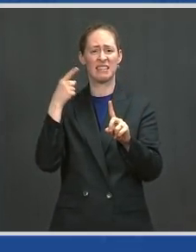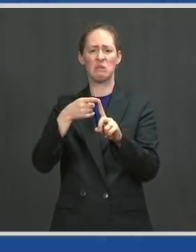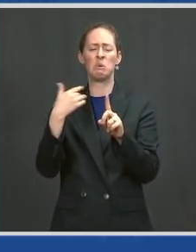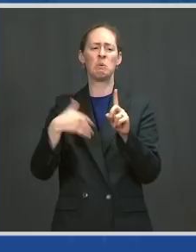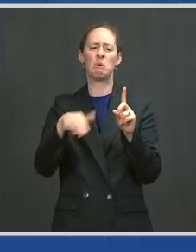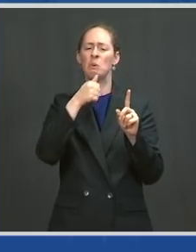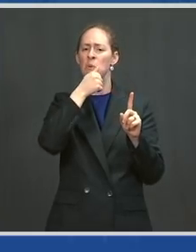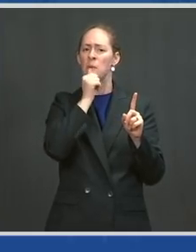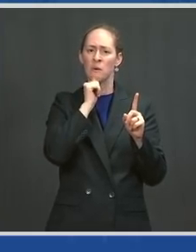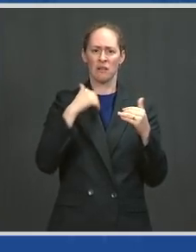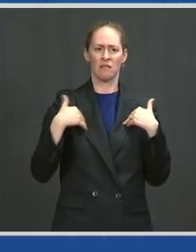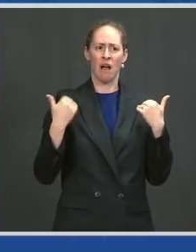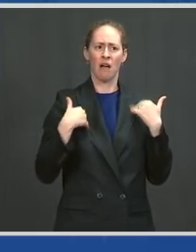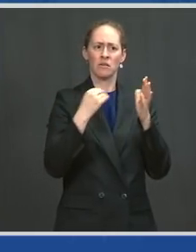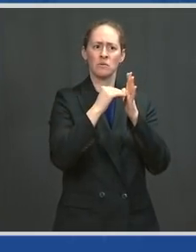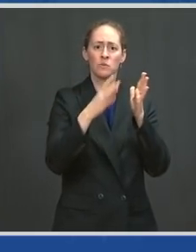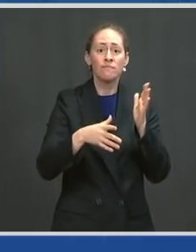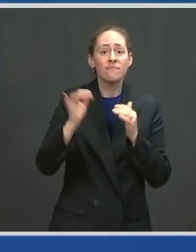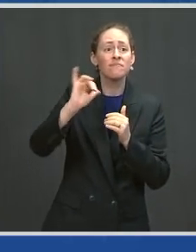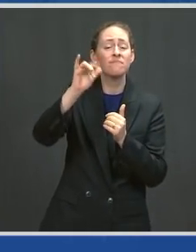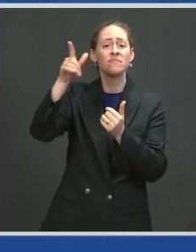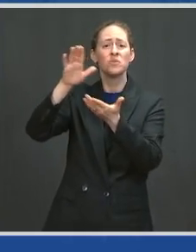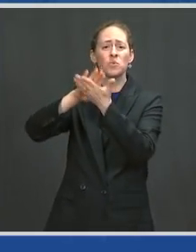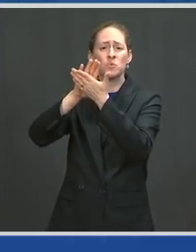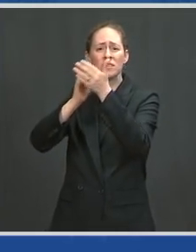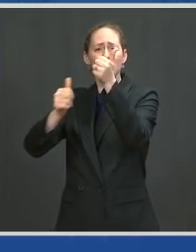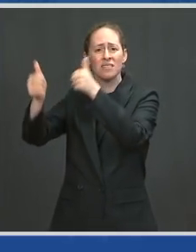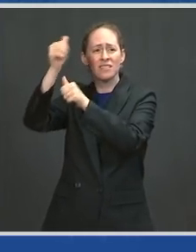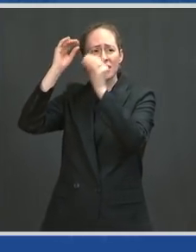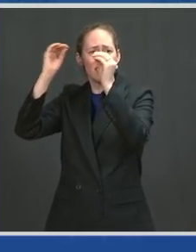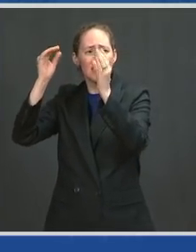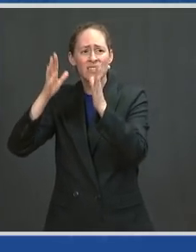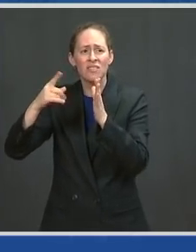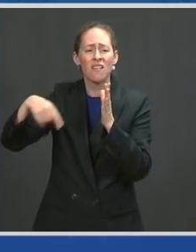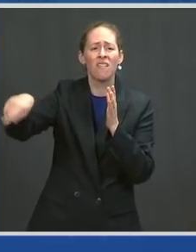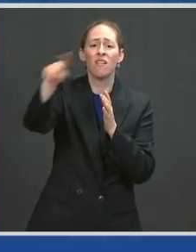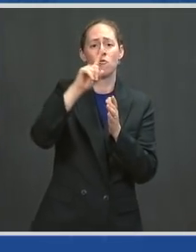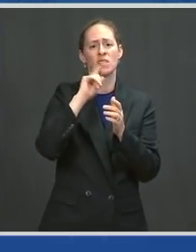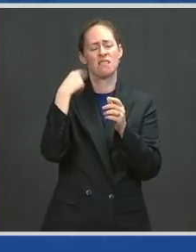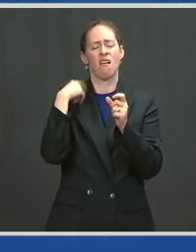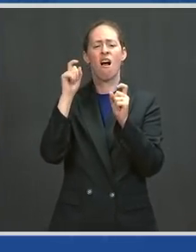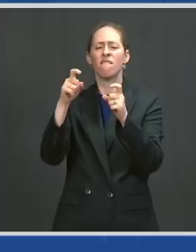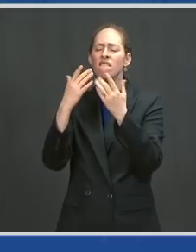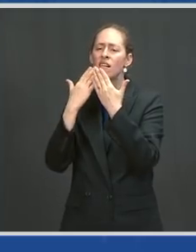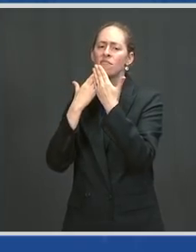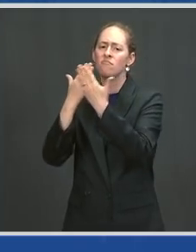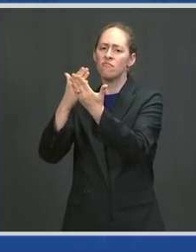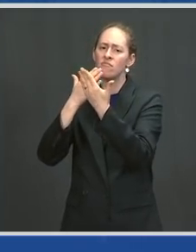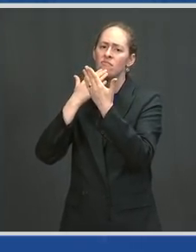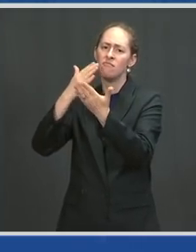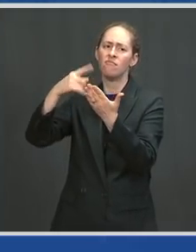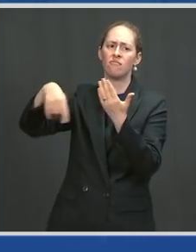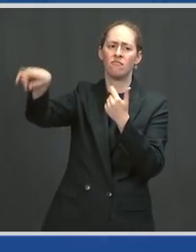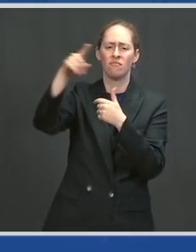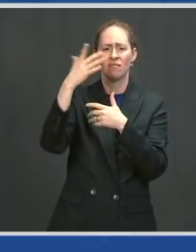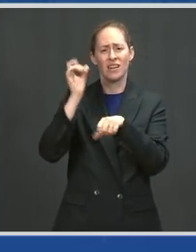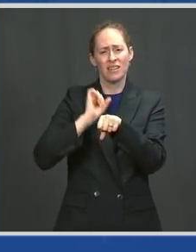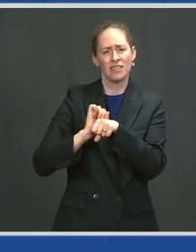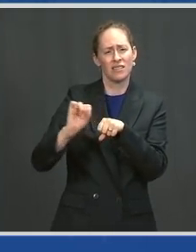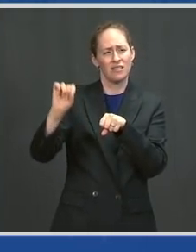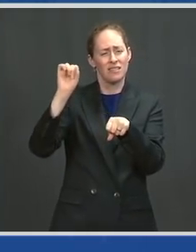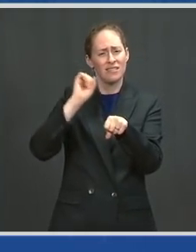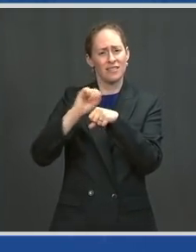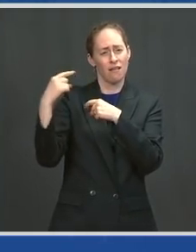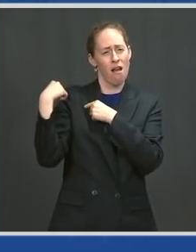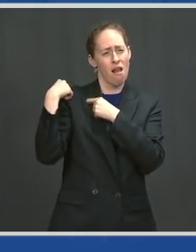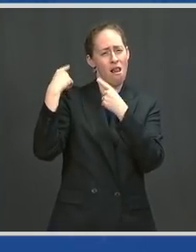and school administrators who are owed a debt of gratitude for all they have done for us students this past